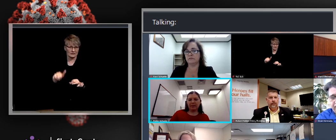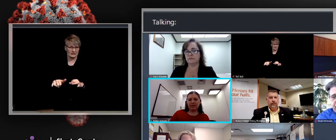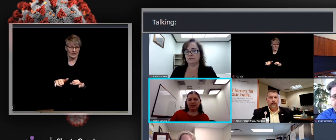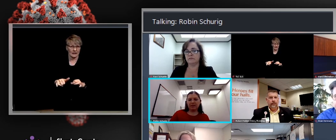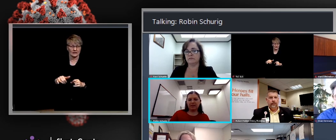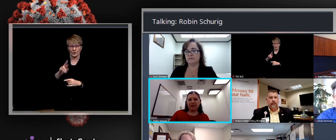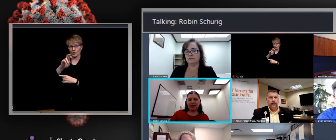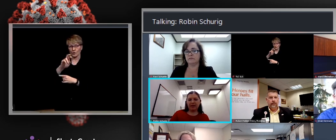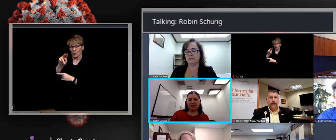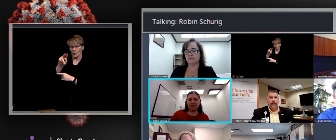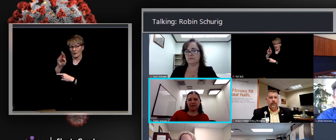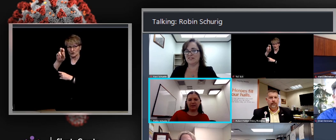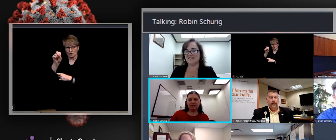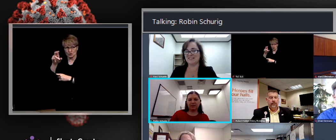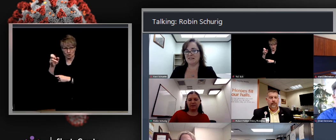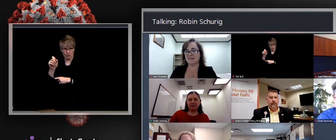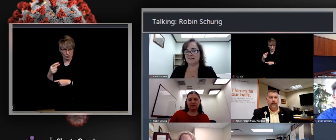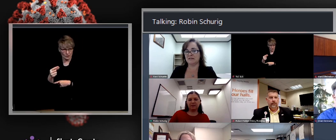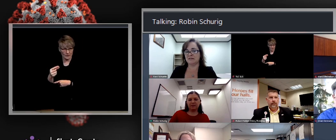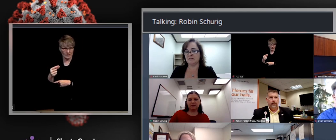Yeah. Give me just a second.